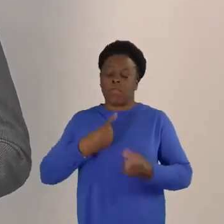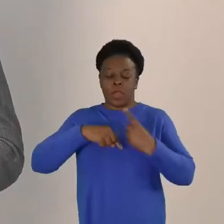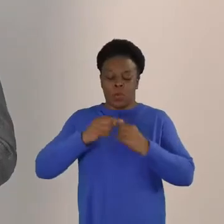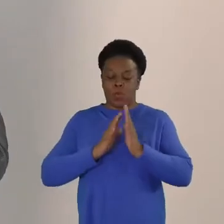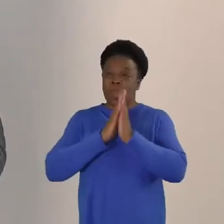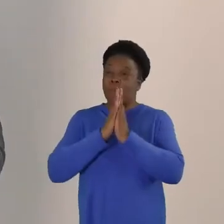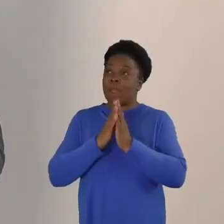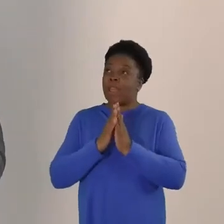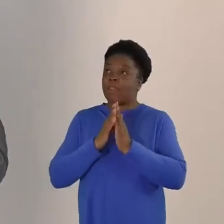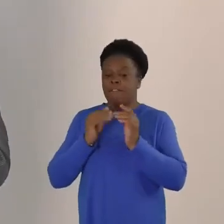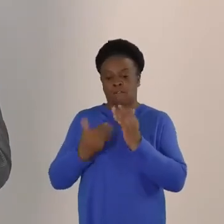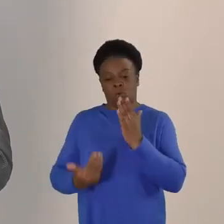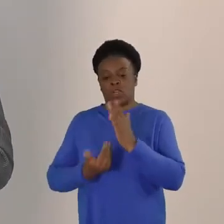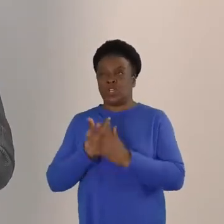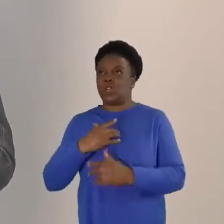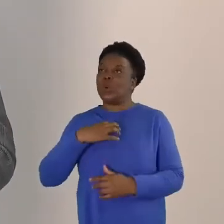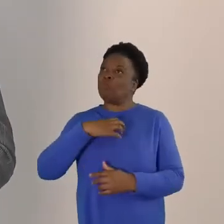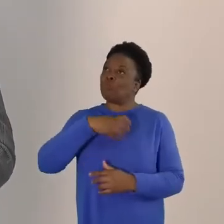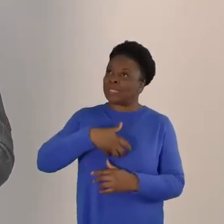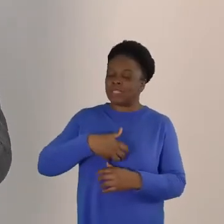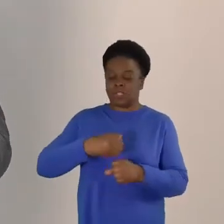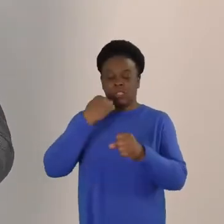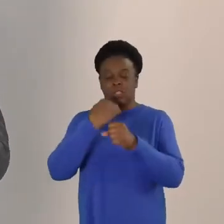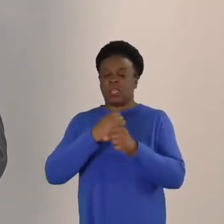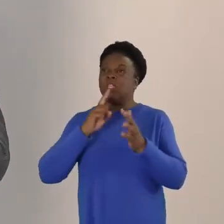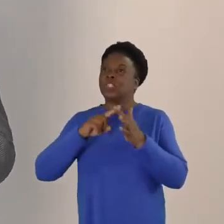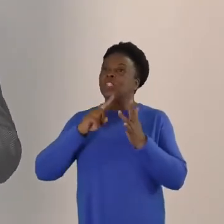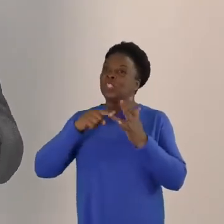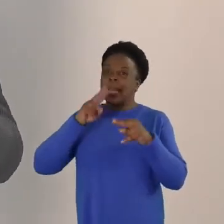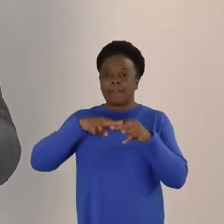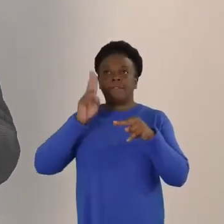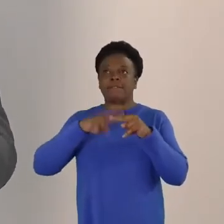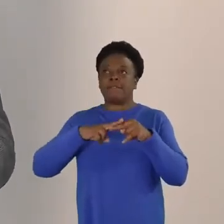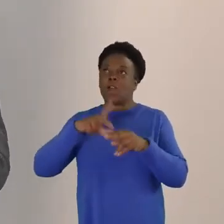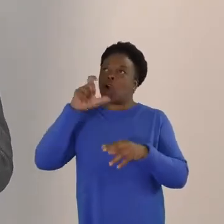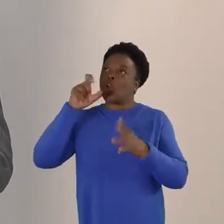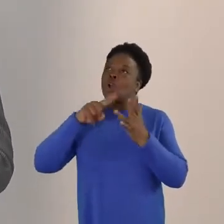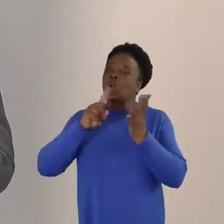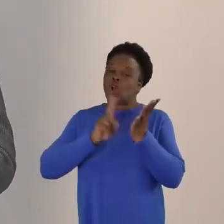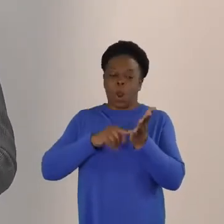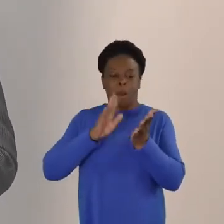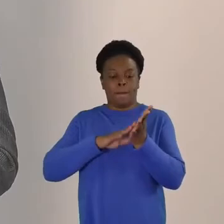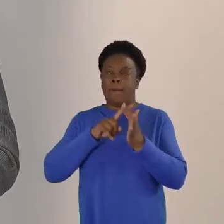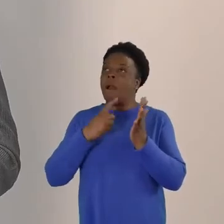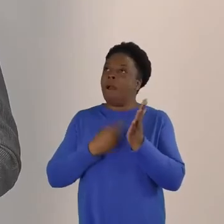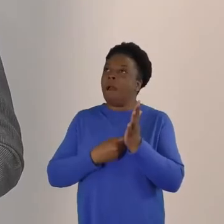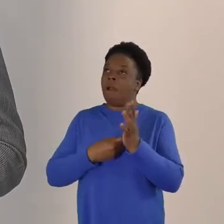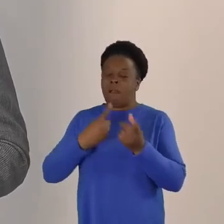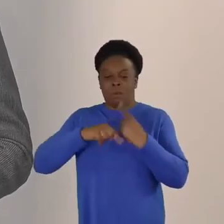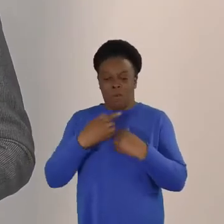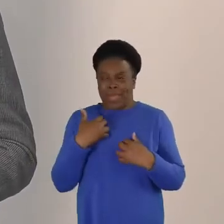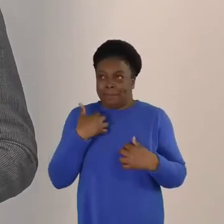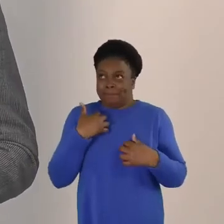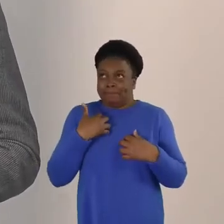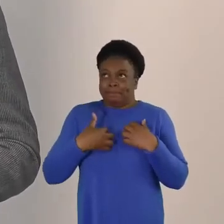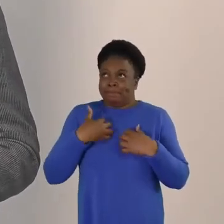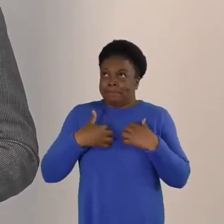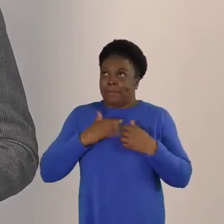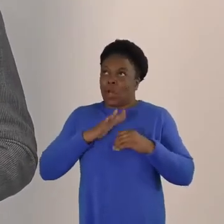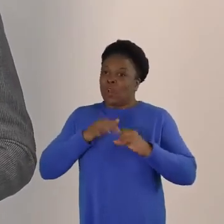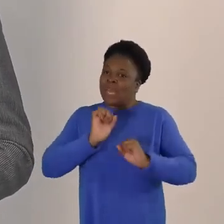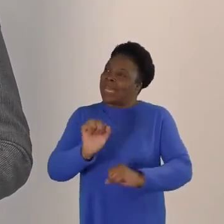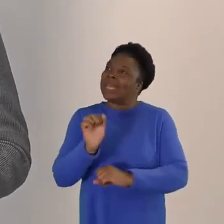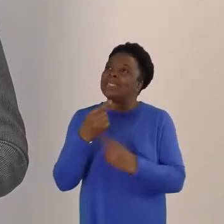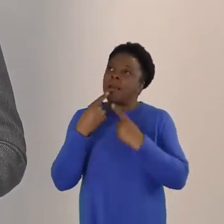new president, Jeff Comer, as he comes into office. Lord, bless him. We look forward to what we're going to learn from him, and for the new